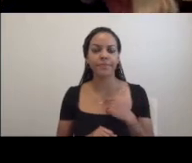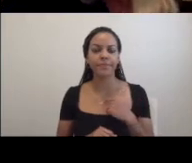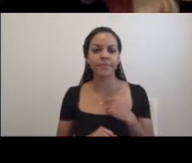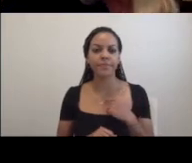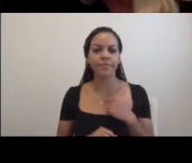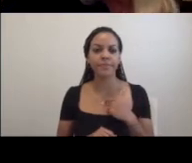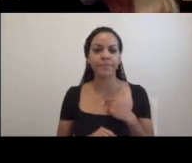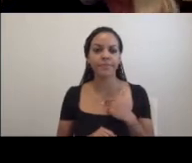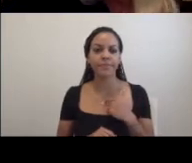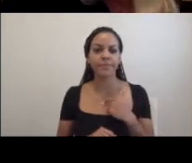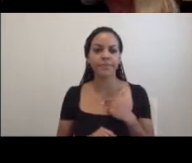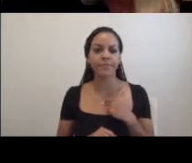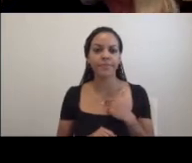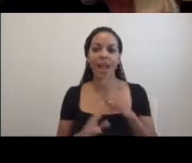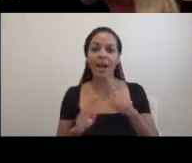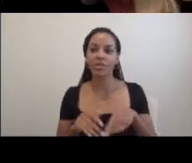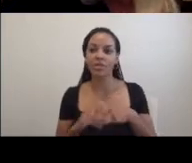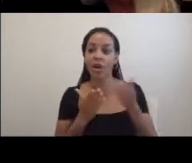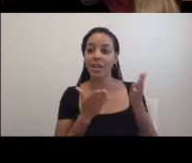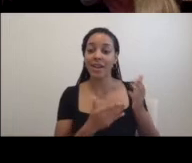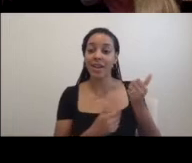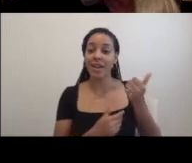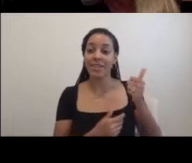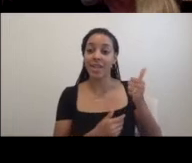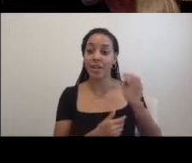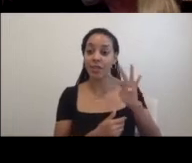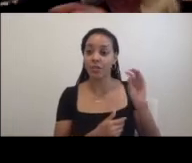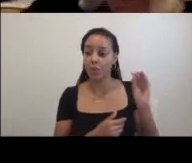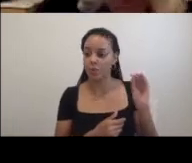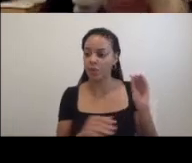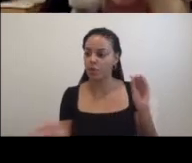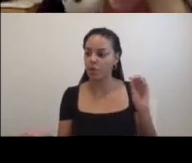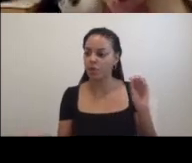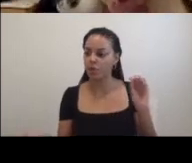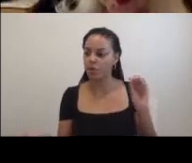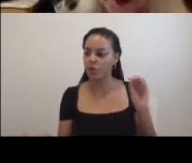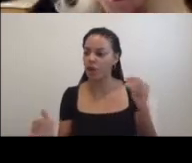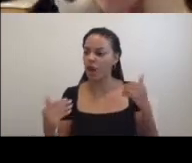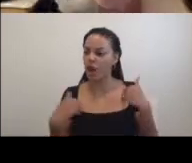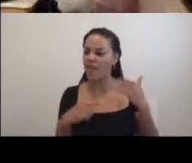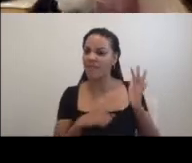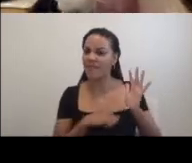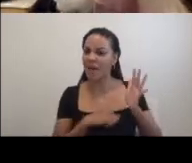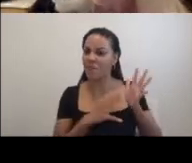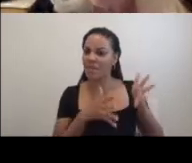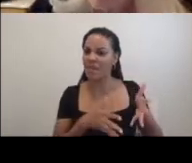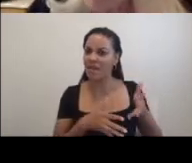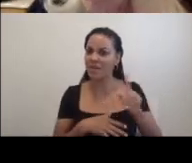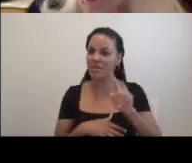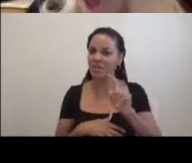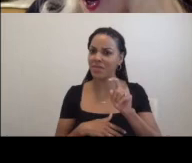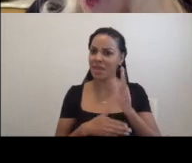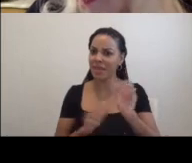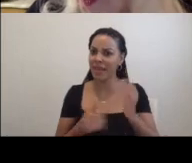here 10 40, so I have five, 10, I have five more minutes. Can